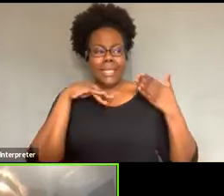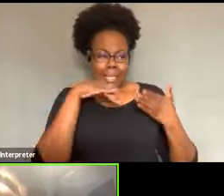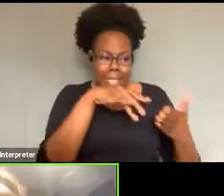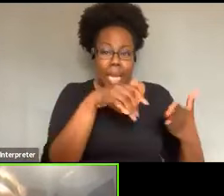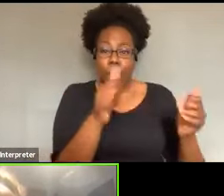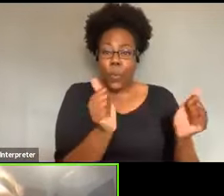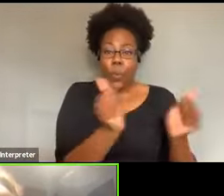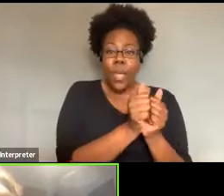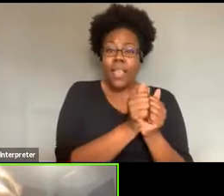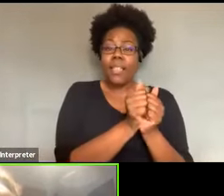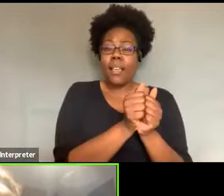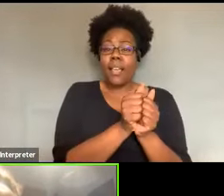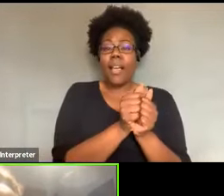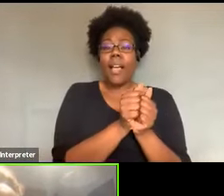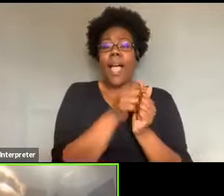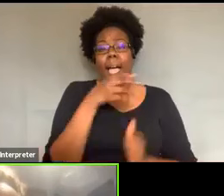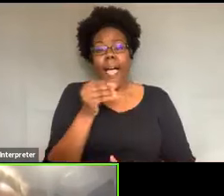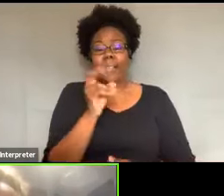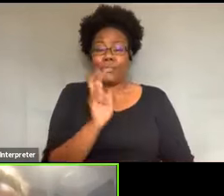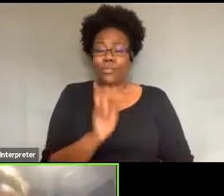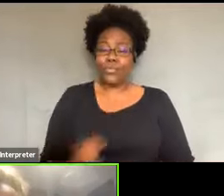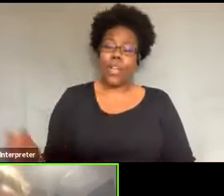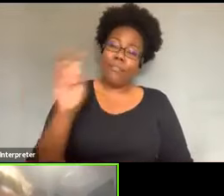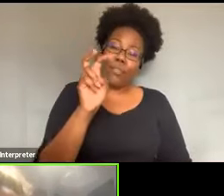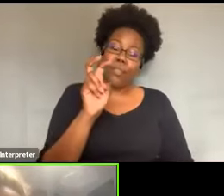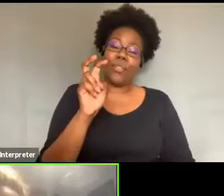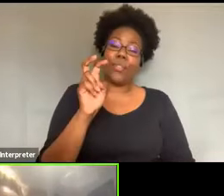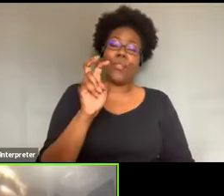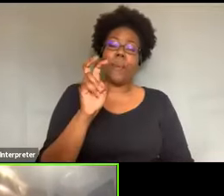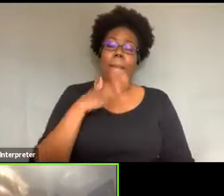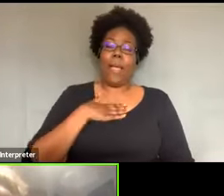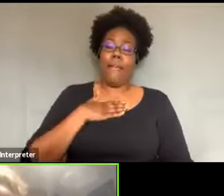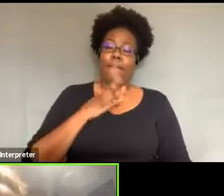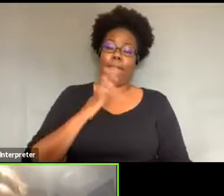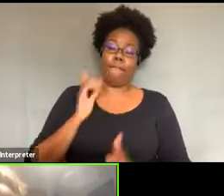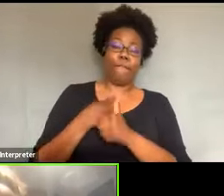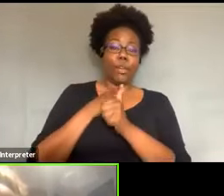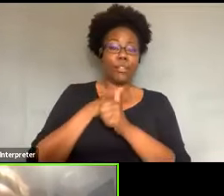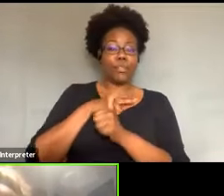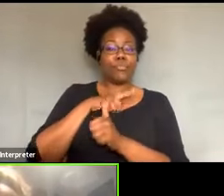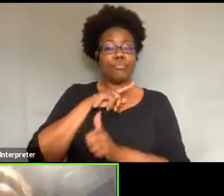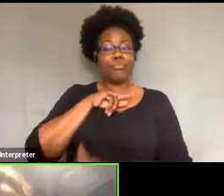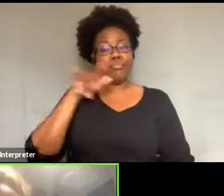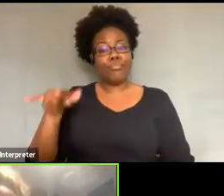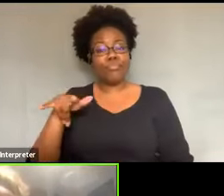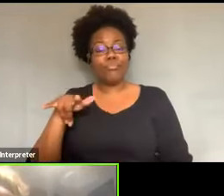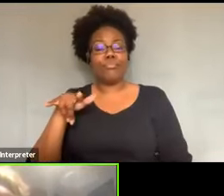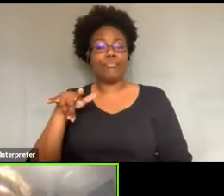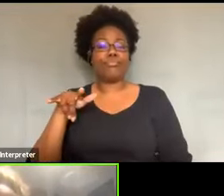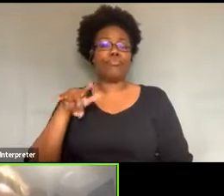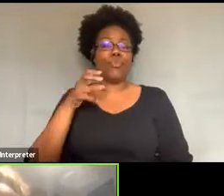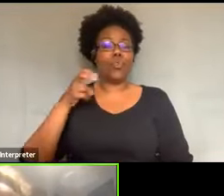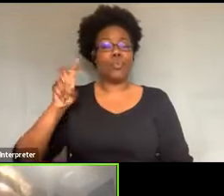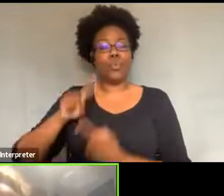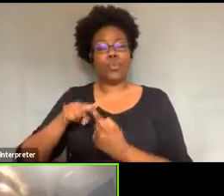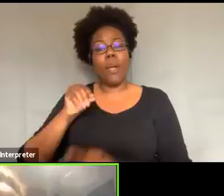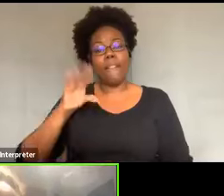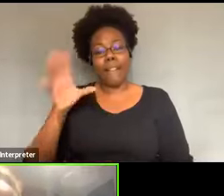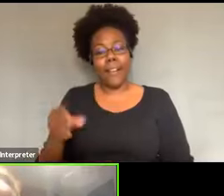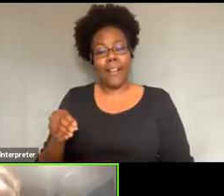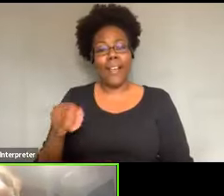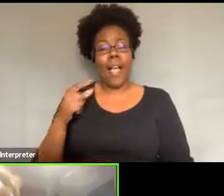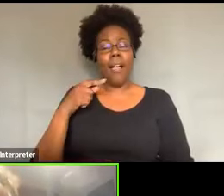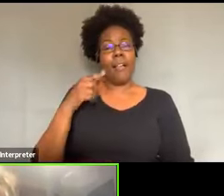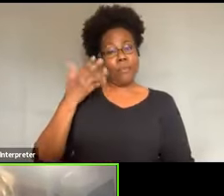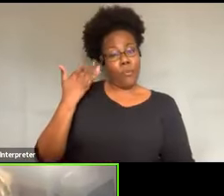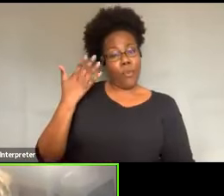travel my first trip to Africa. I had dreamt about it. I had cried about it. I had it in my dreams.